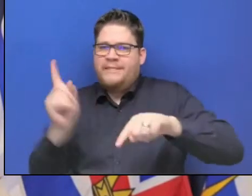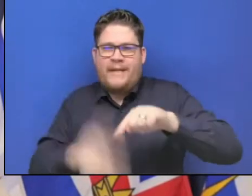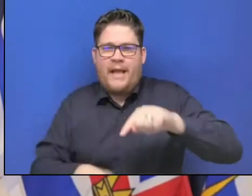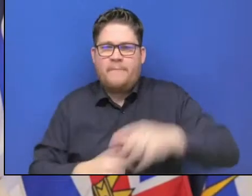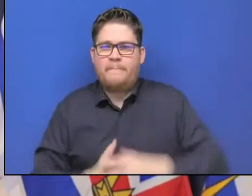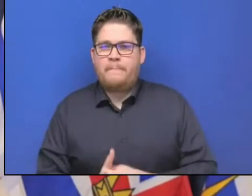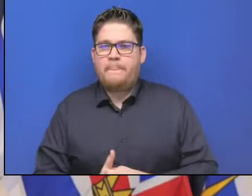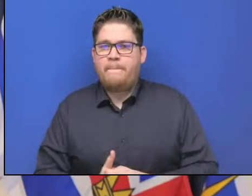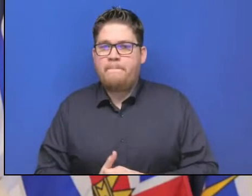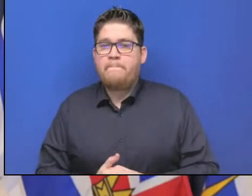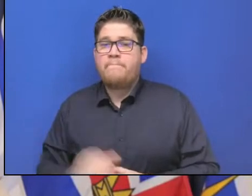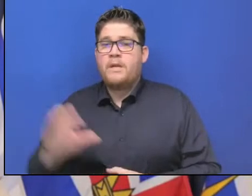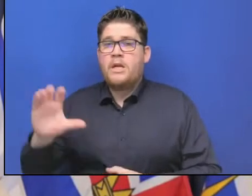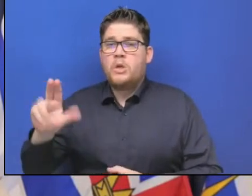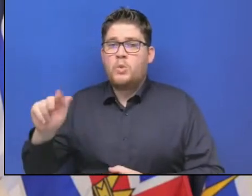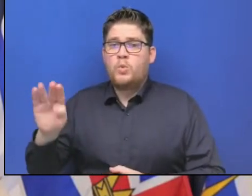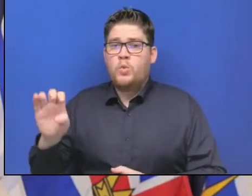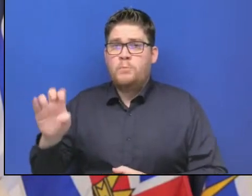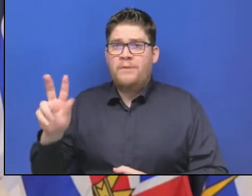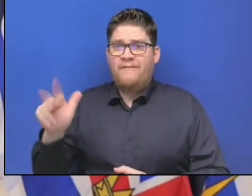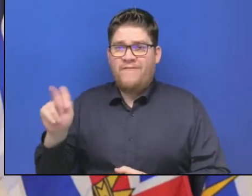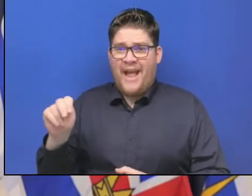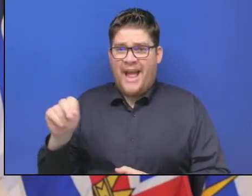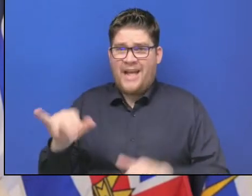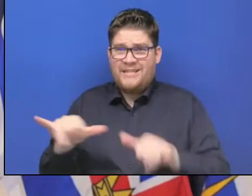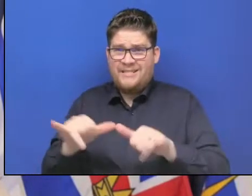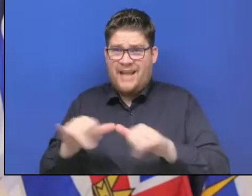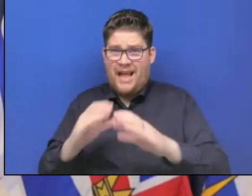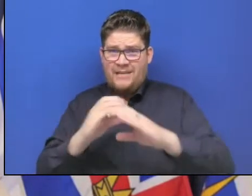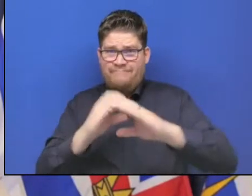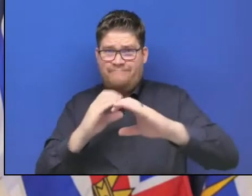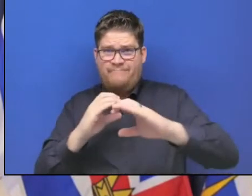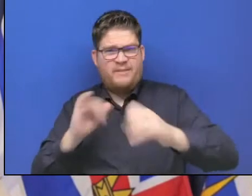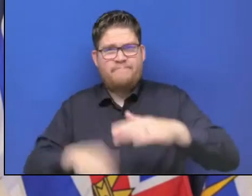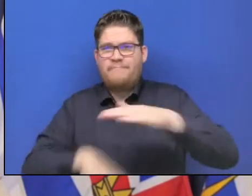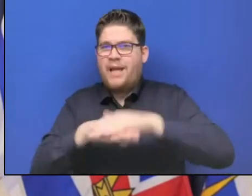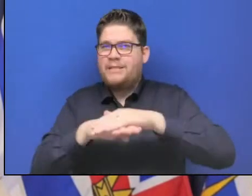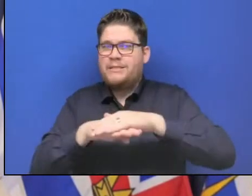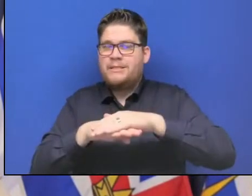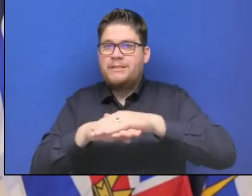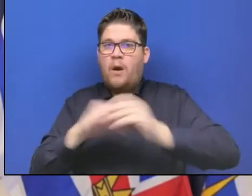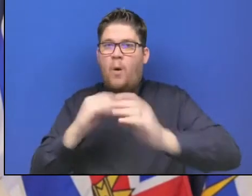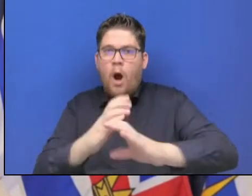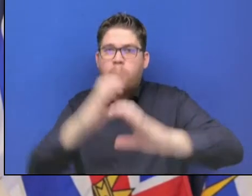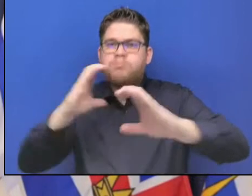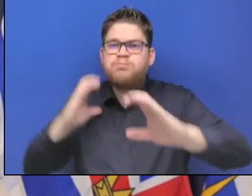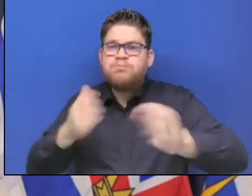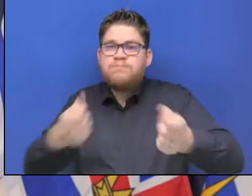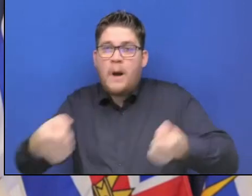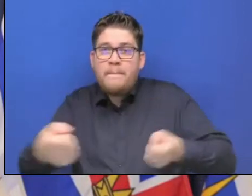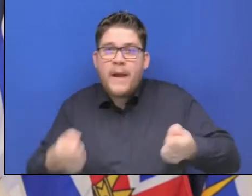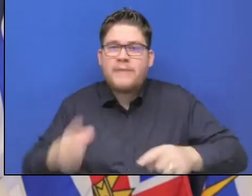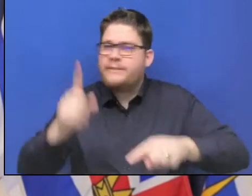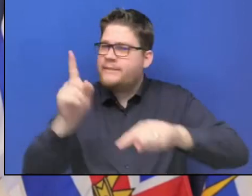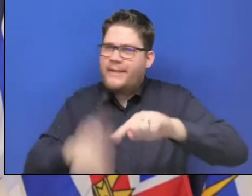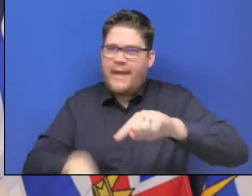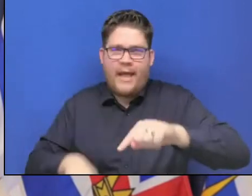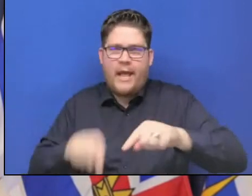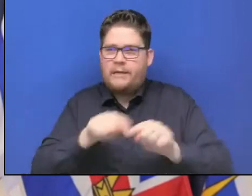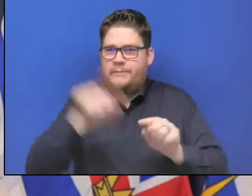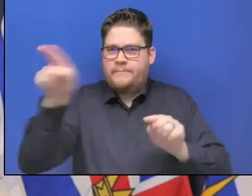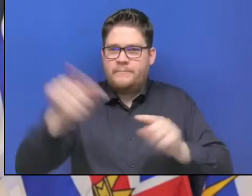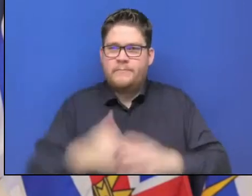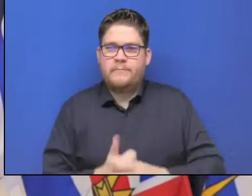is vitally important and remains under travel orders. So there may be checkpoints and advisories at